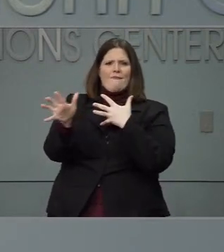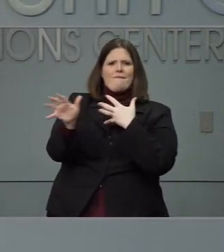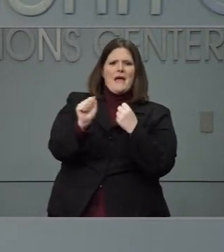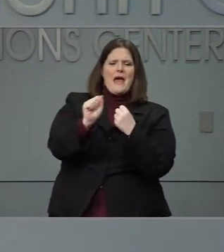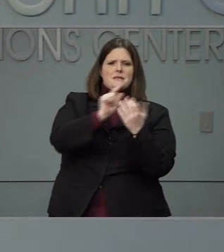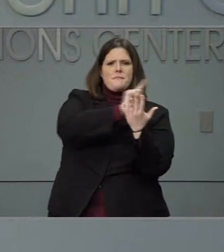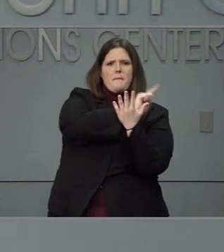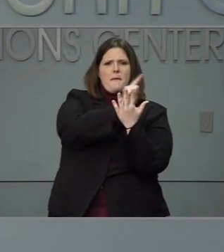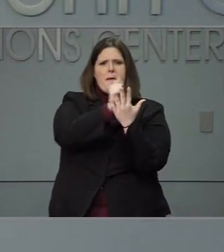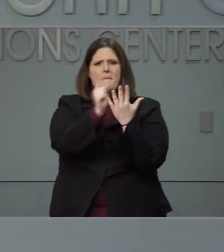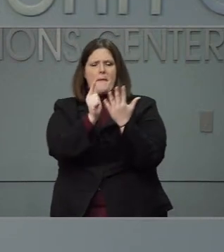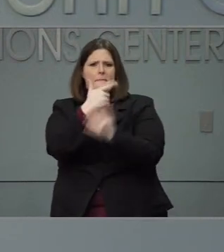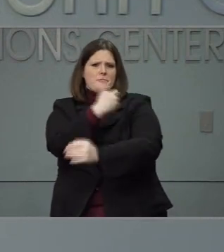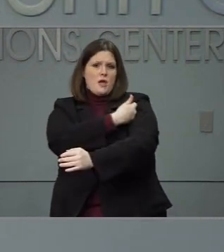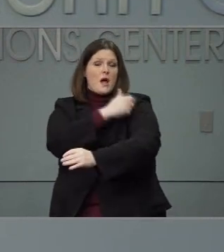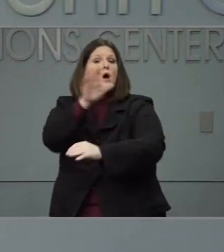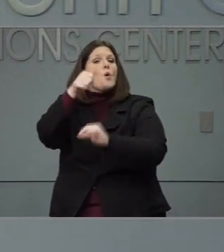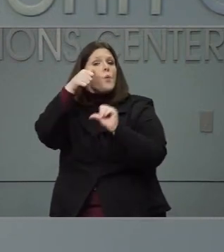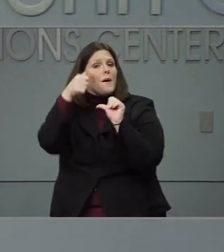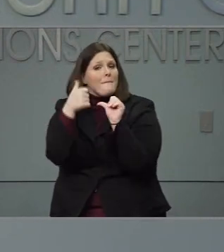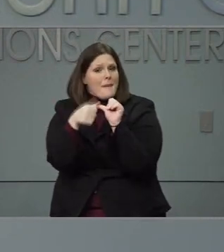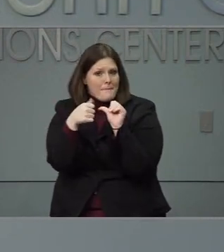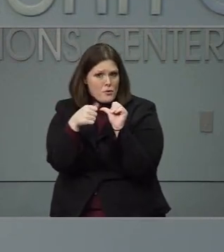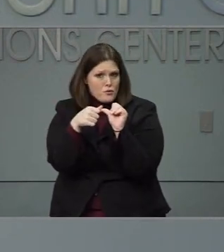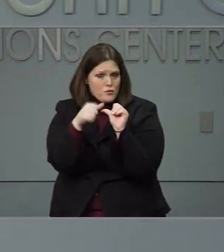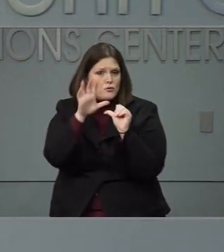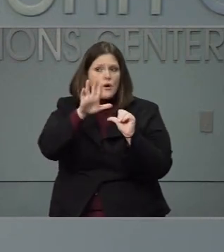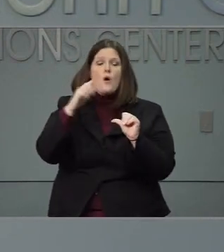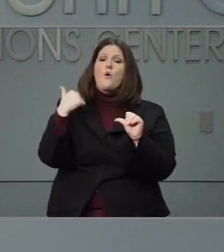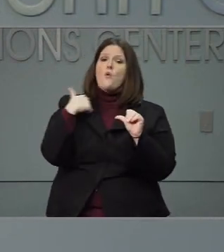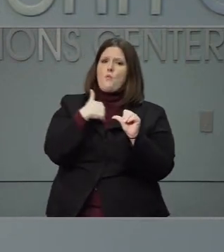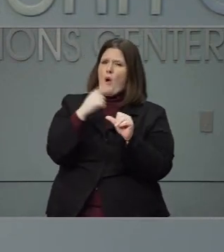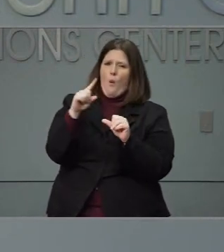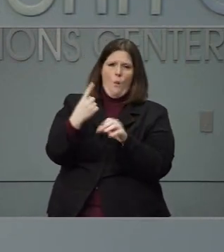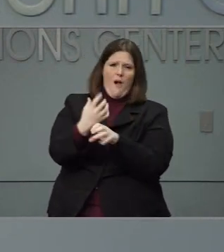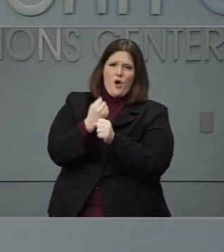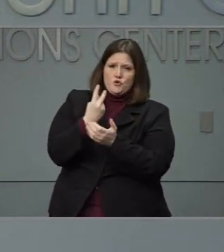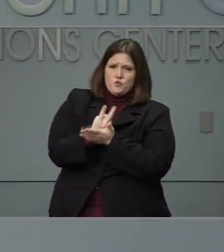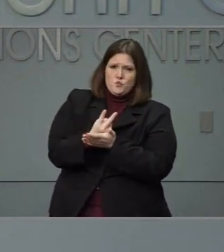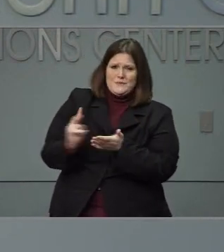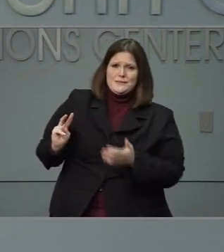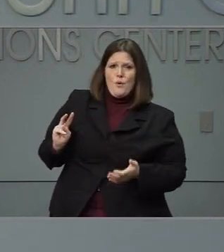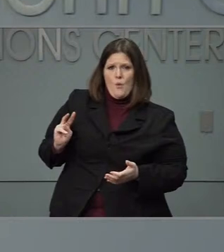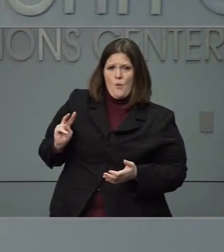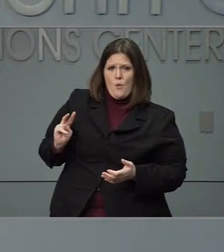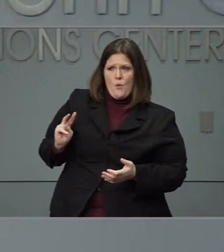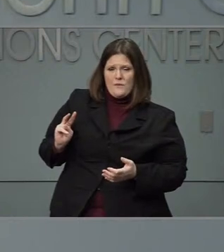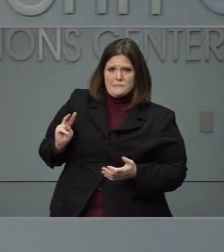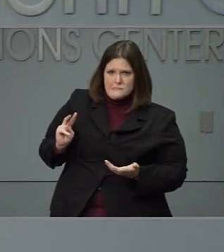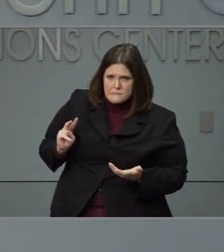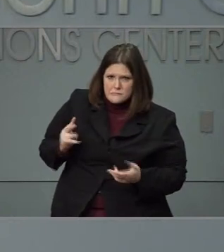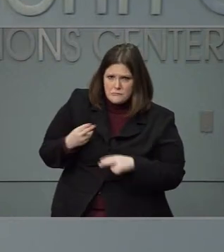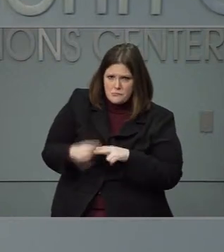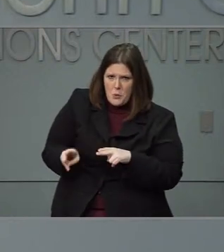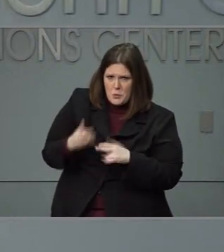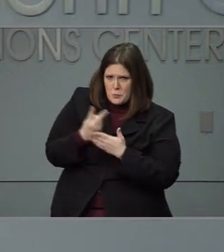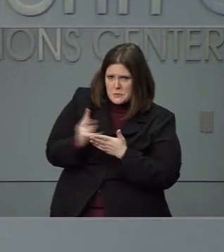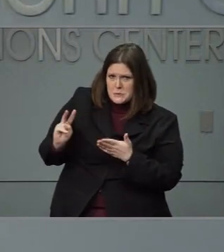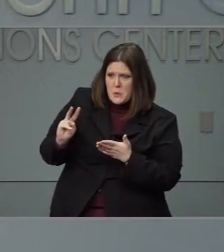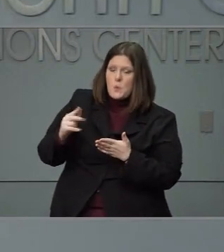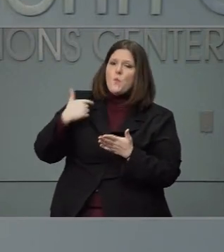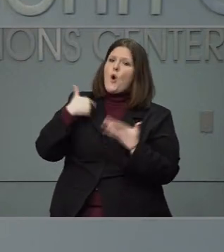they've been delivered to us about two weeks ago. And we have directed that they go to